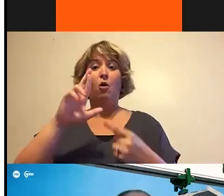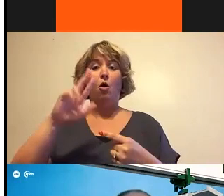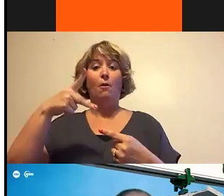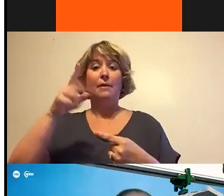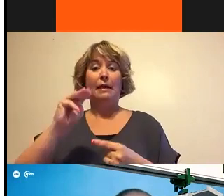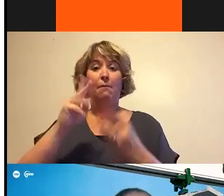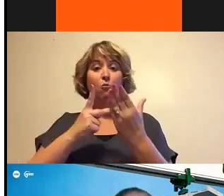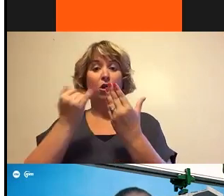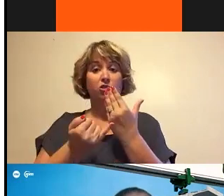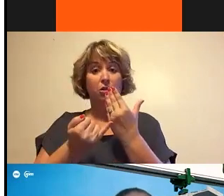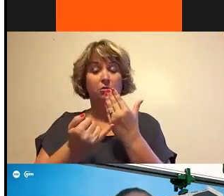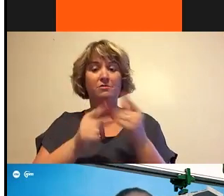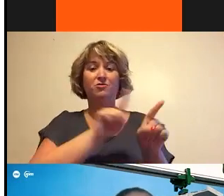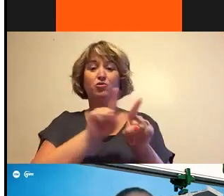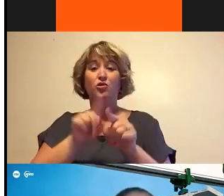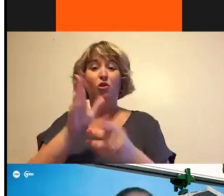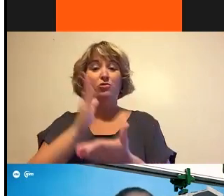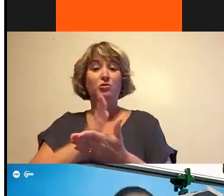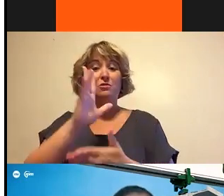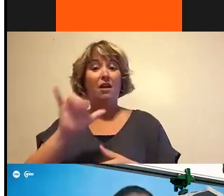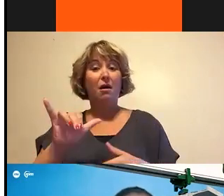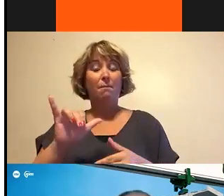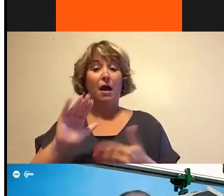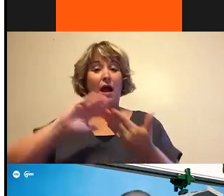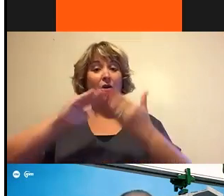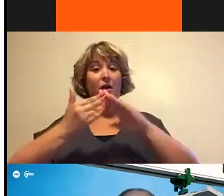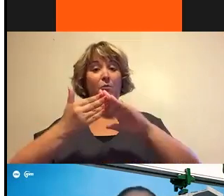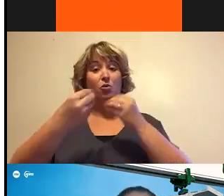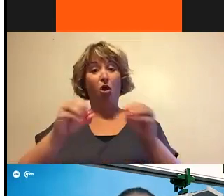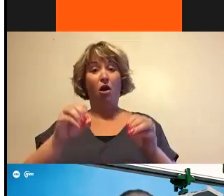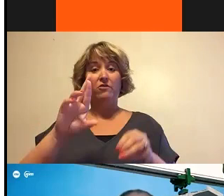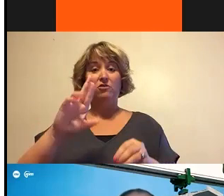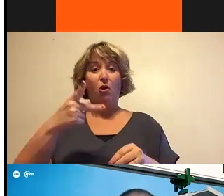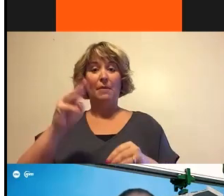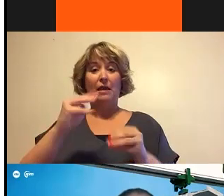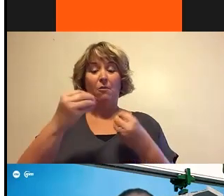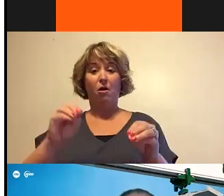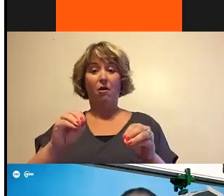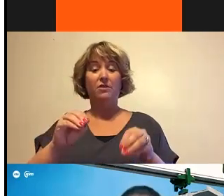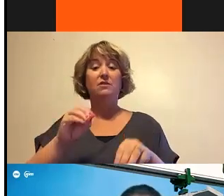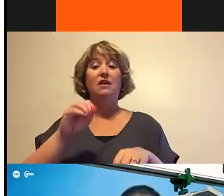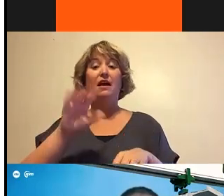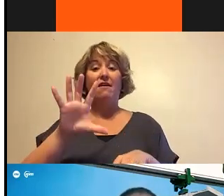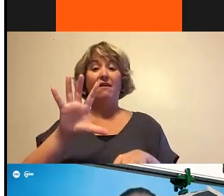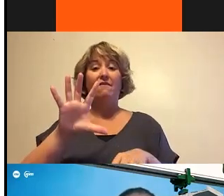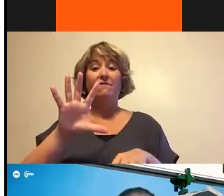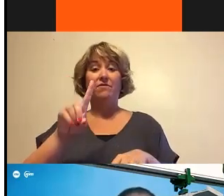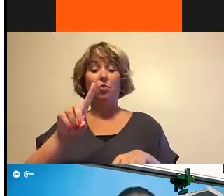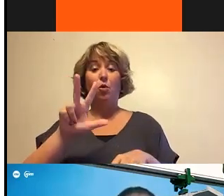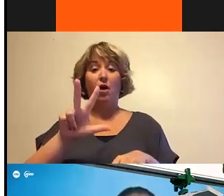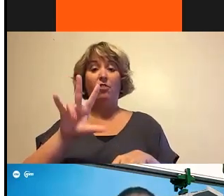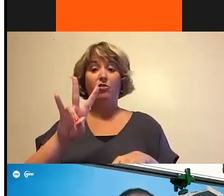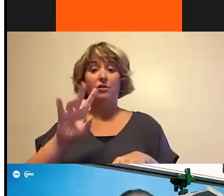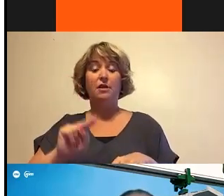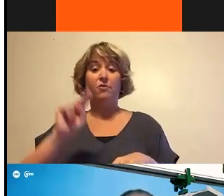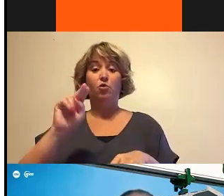You can also stop by the RPM community office, which is located at 5137 North Broadway.